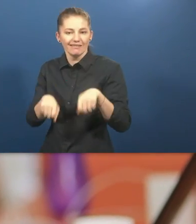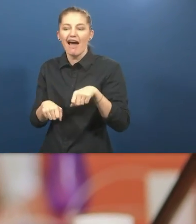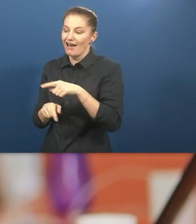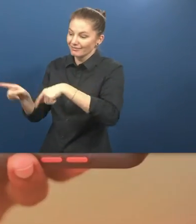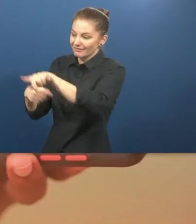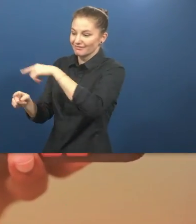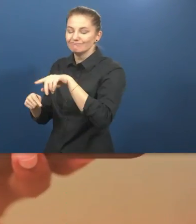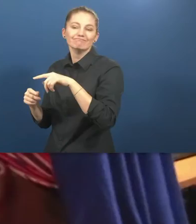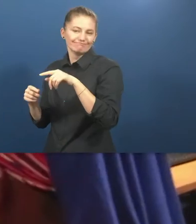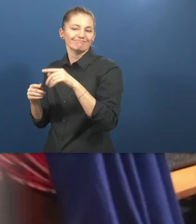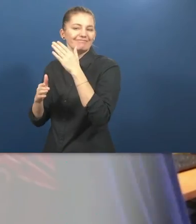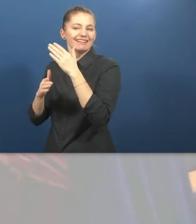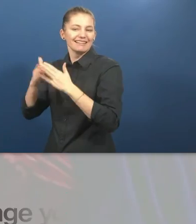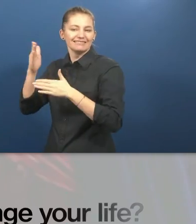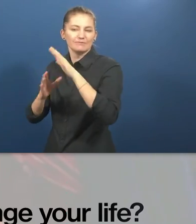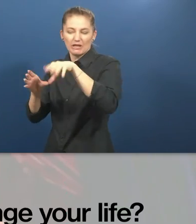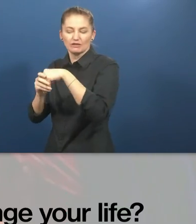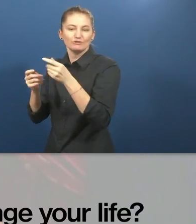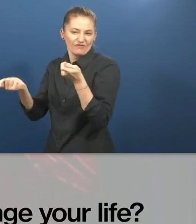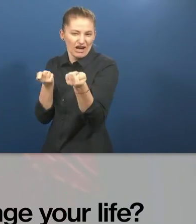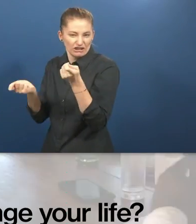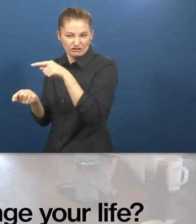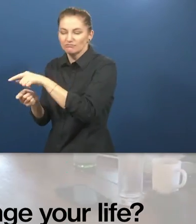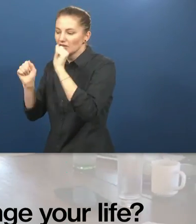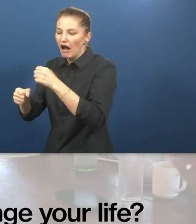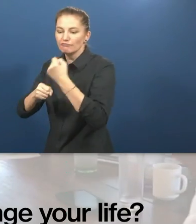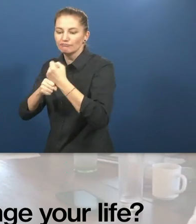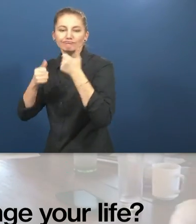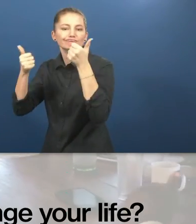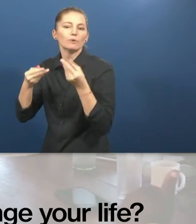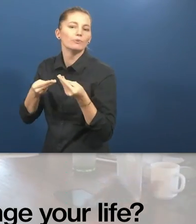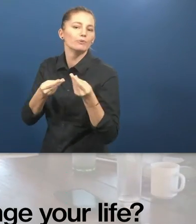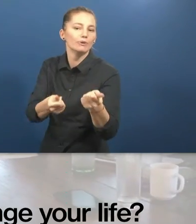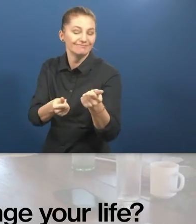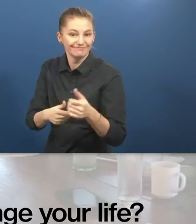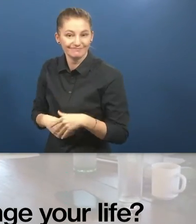their day-to-day work. How did this solution change your life?